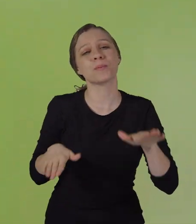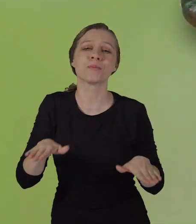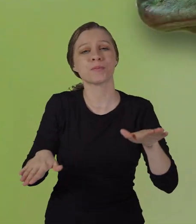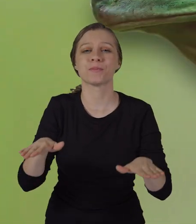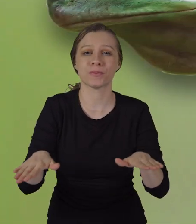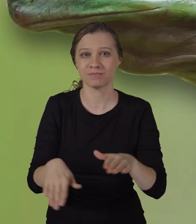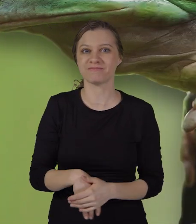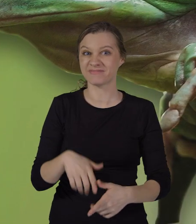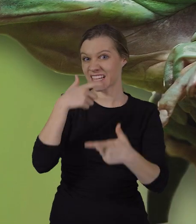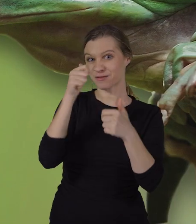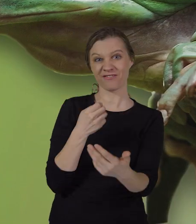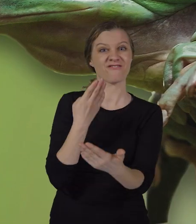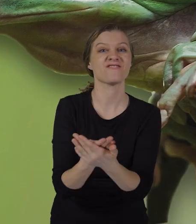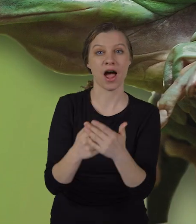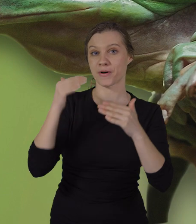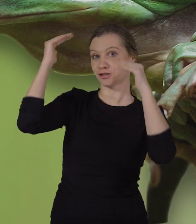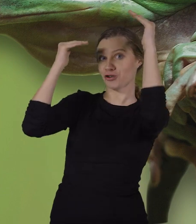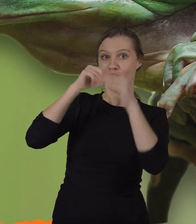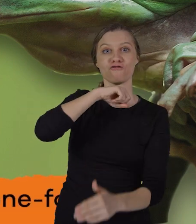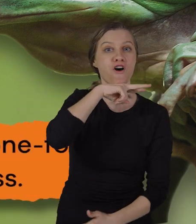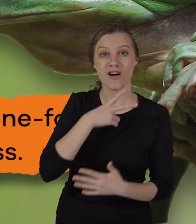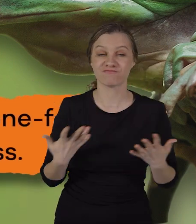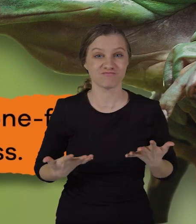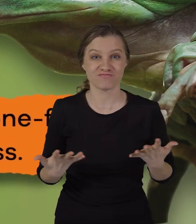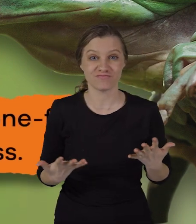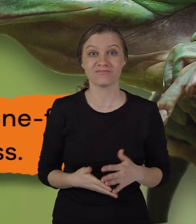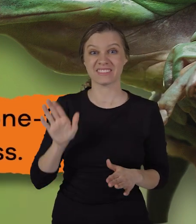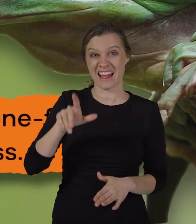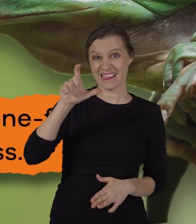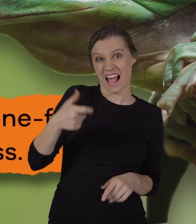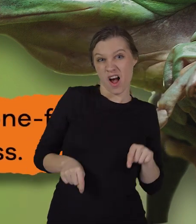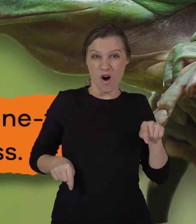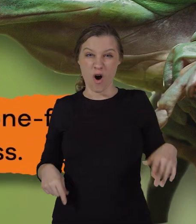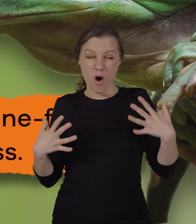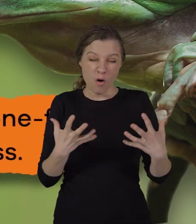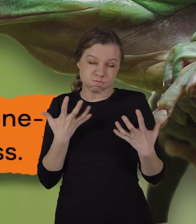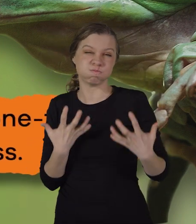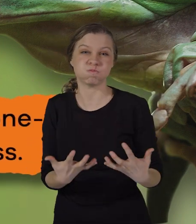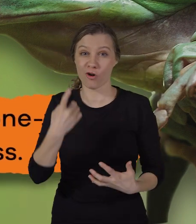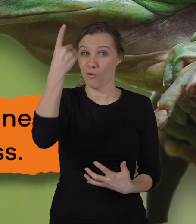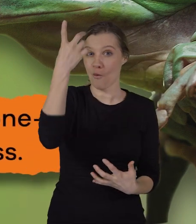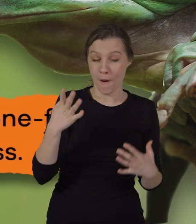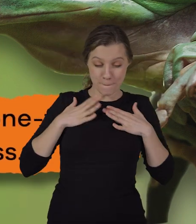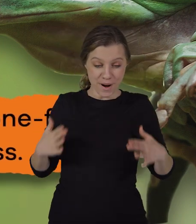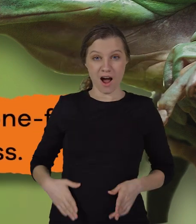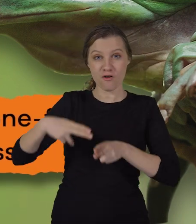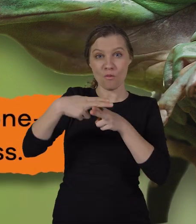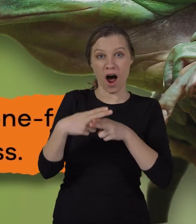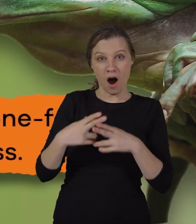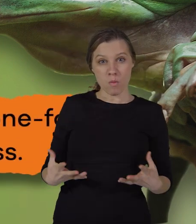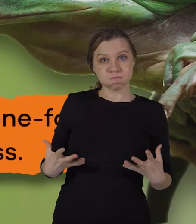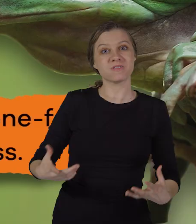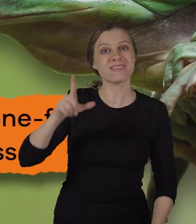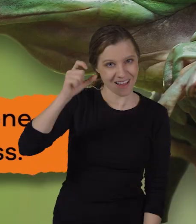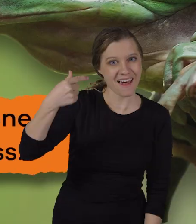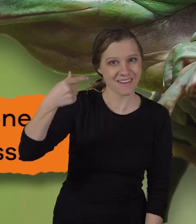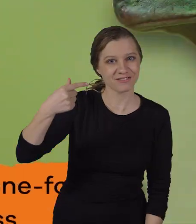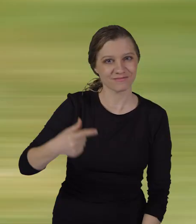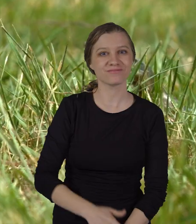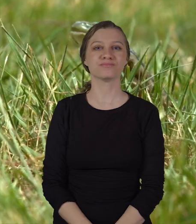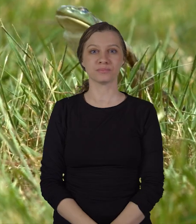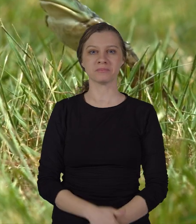here's an interesting fact about an adult frog its legs make up about one-fourth of its body's mass